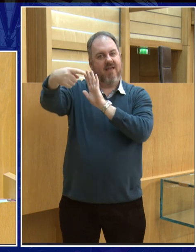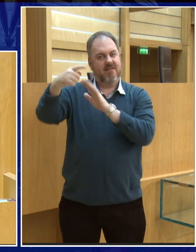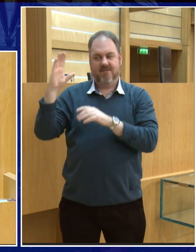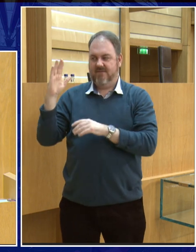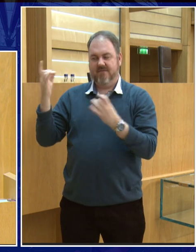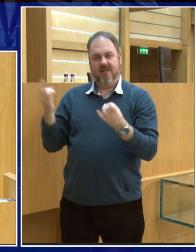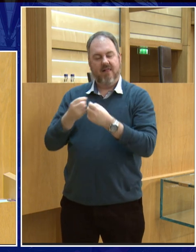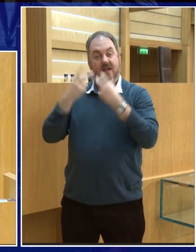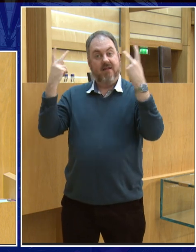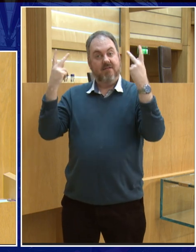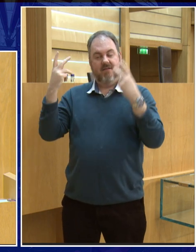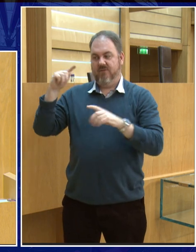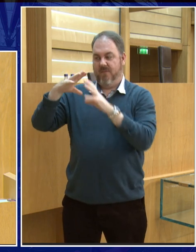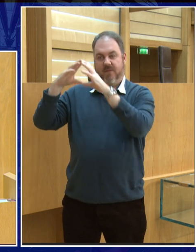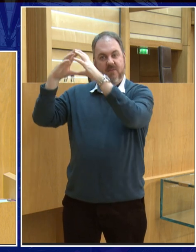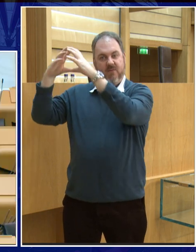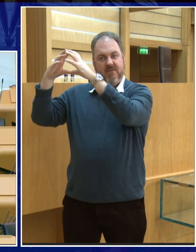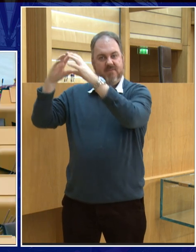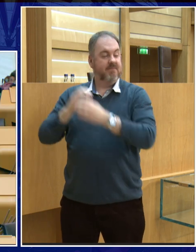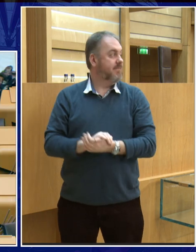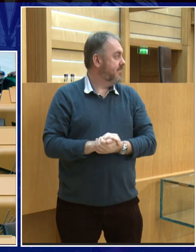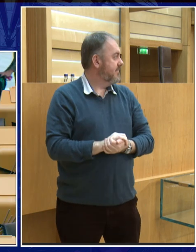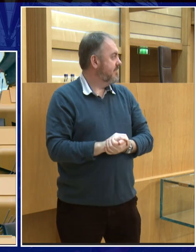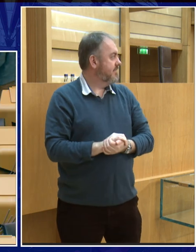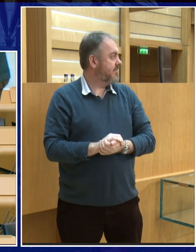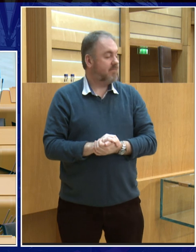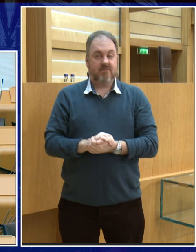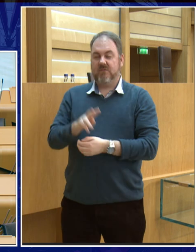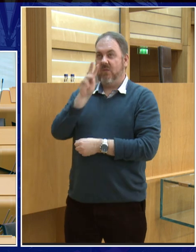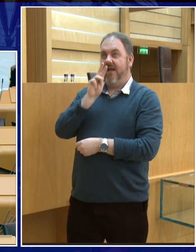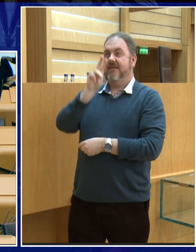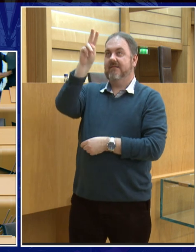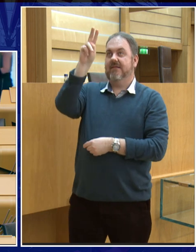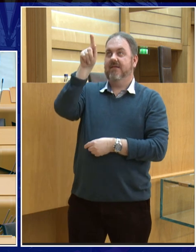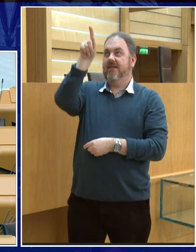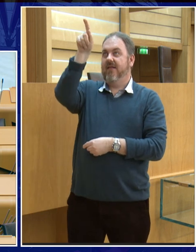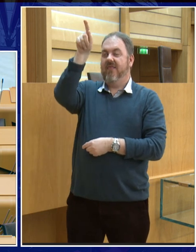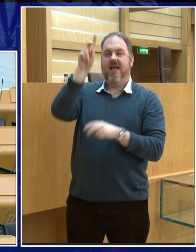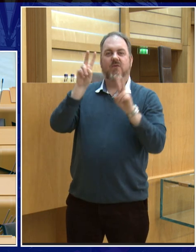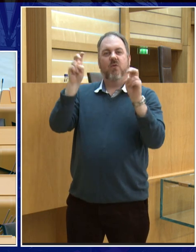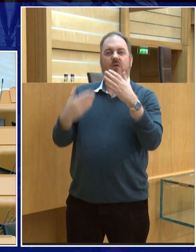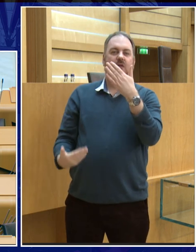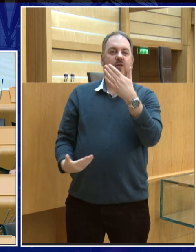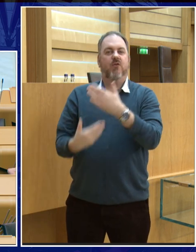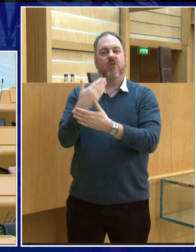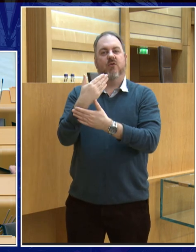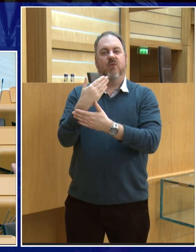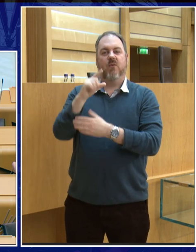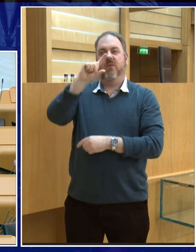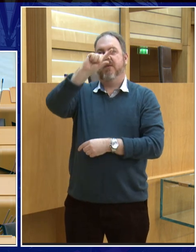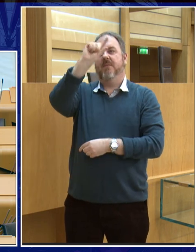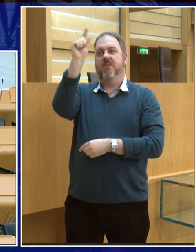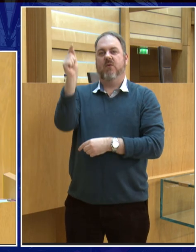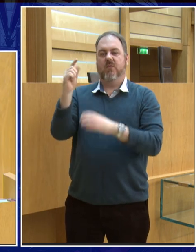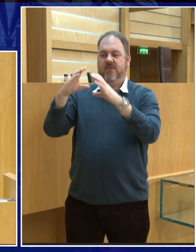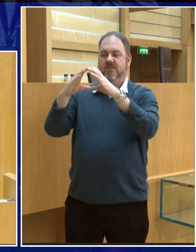So this side is in the nighttime side of the Moon, so this is what I see. So this is what we call a new Moon, where you don't see the Moon in the sky at